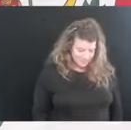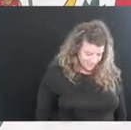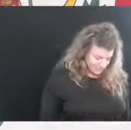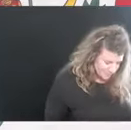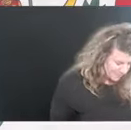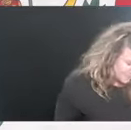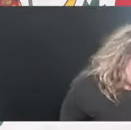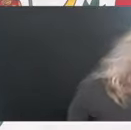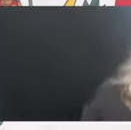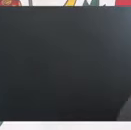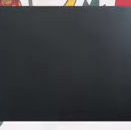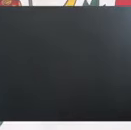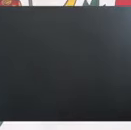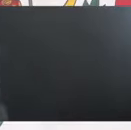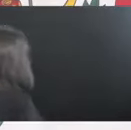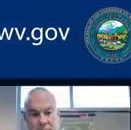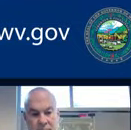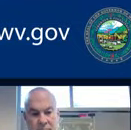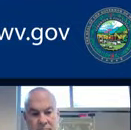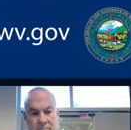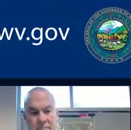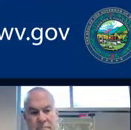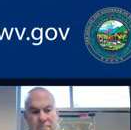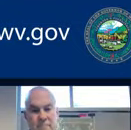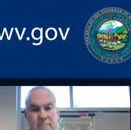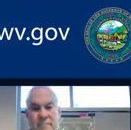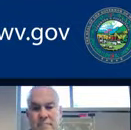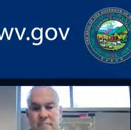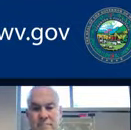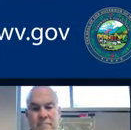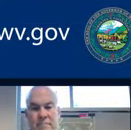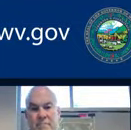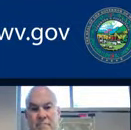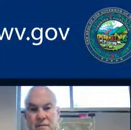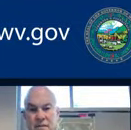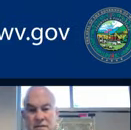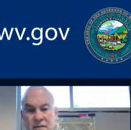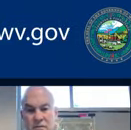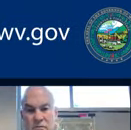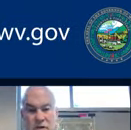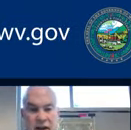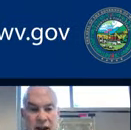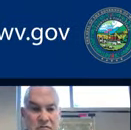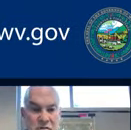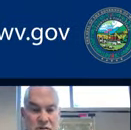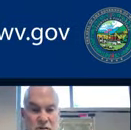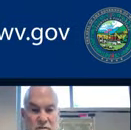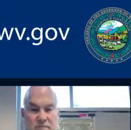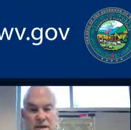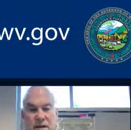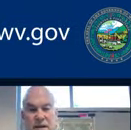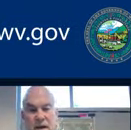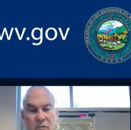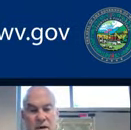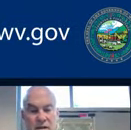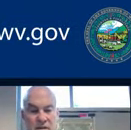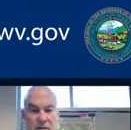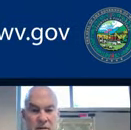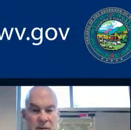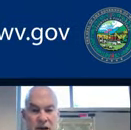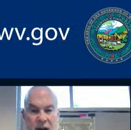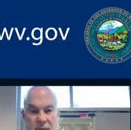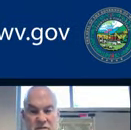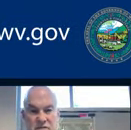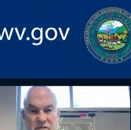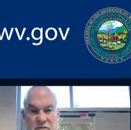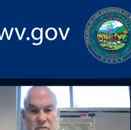All right. Thank you, governor. Let's now go to Dr. Clay Marsh, our coronavirus czar. Good afternoon. I want to limit